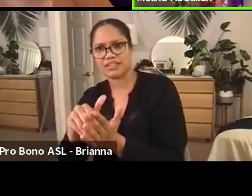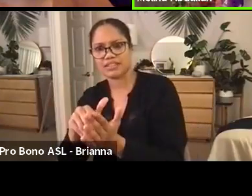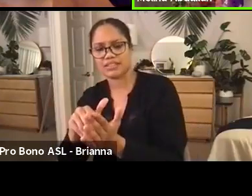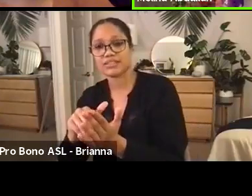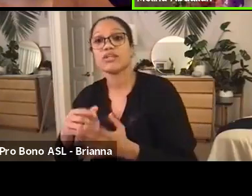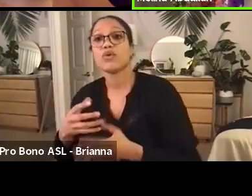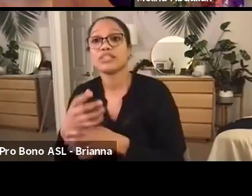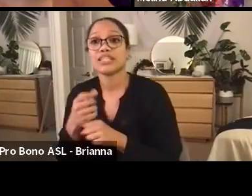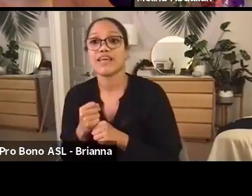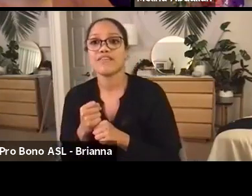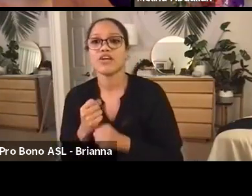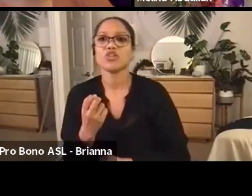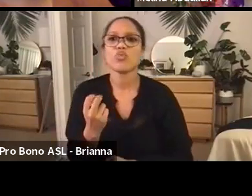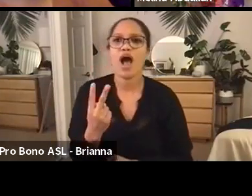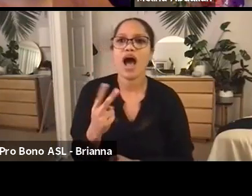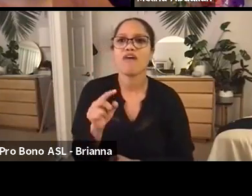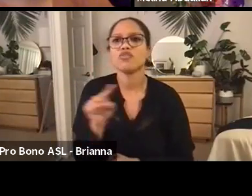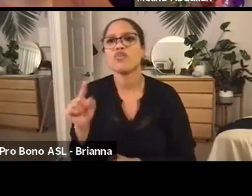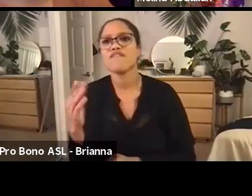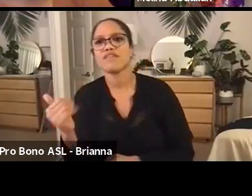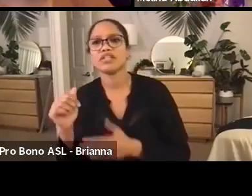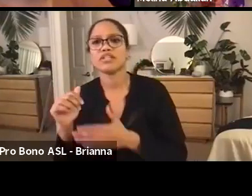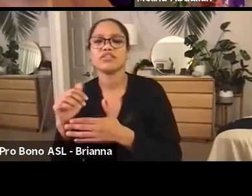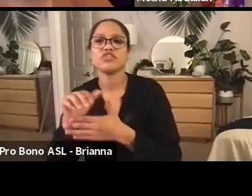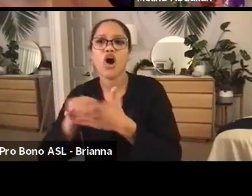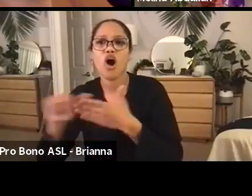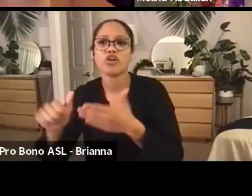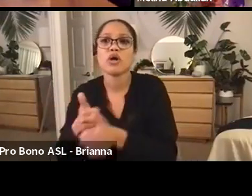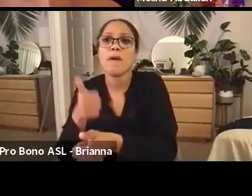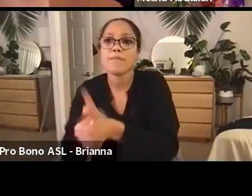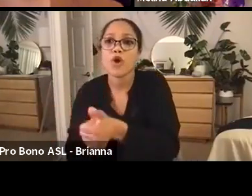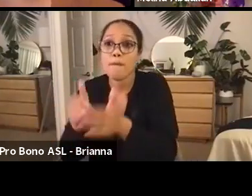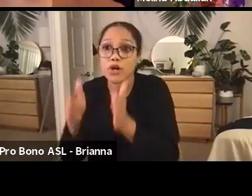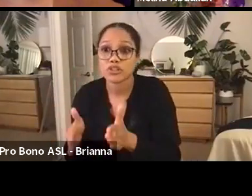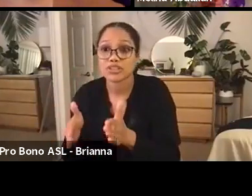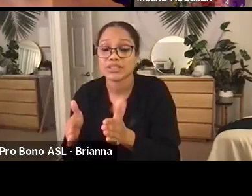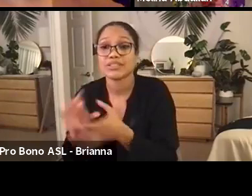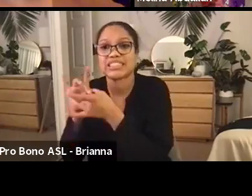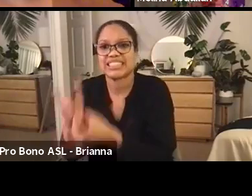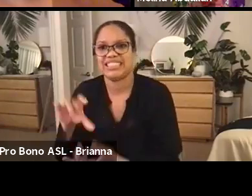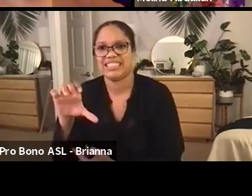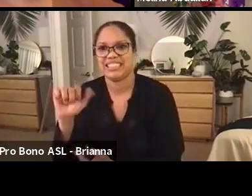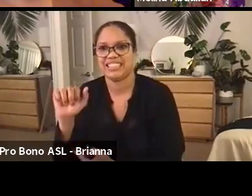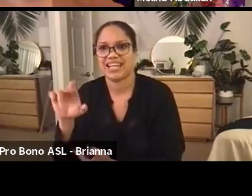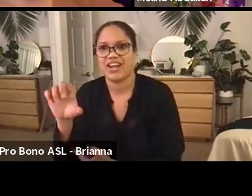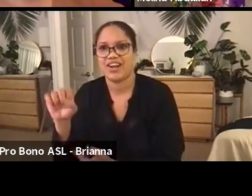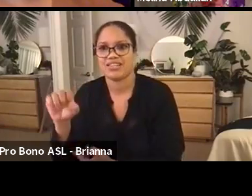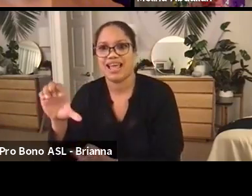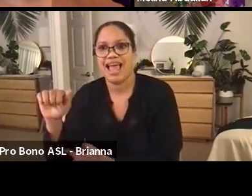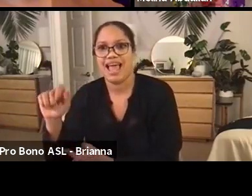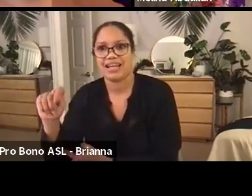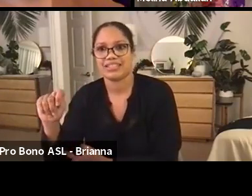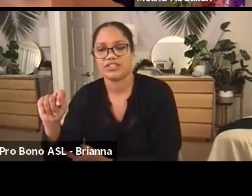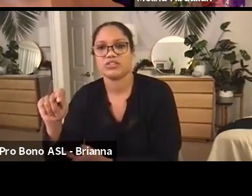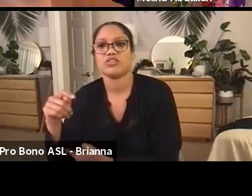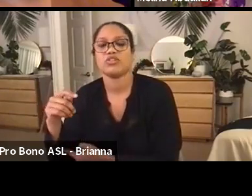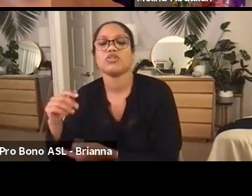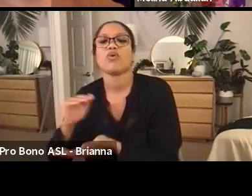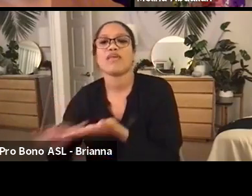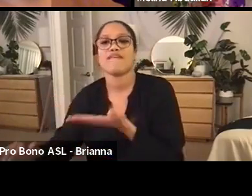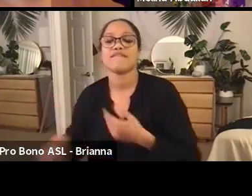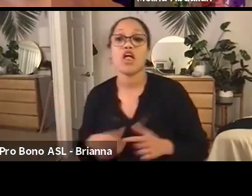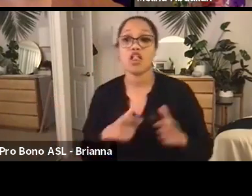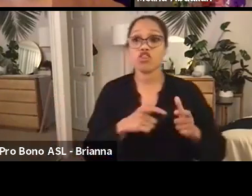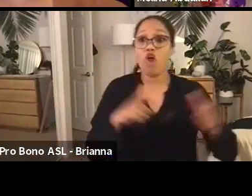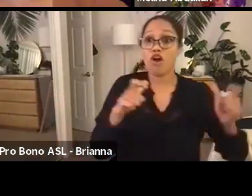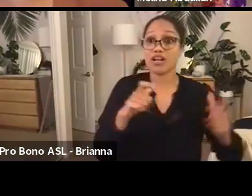to $15 per person in, in relief CARES Act relief in comparison to large cities like Los Angeles and